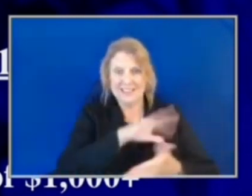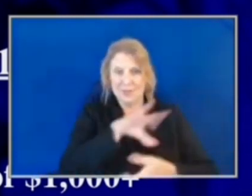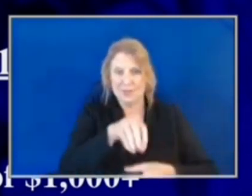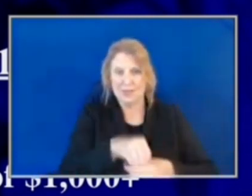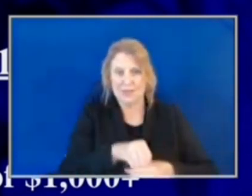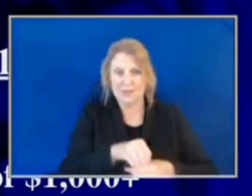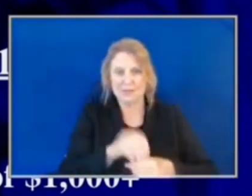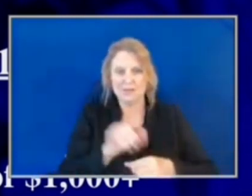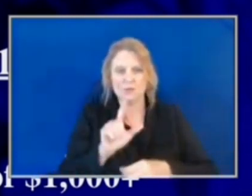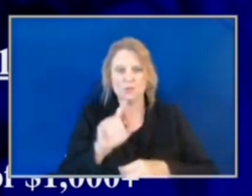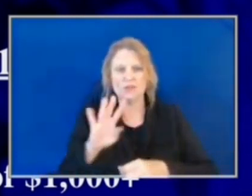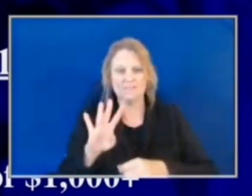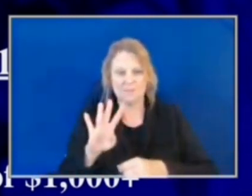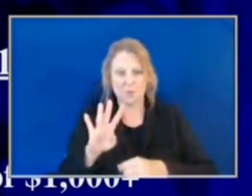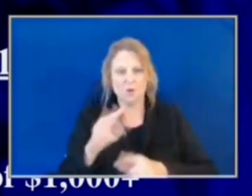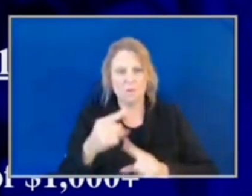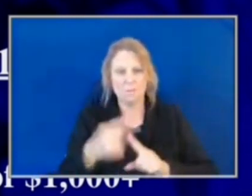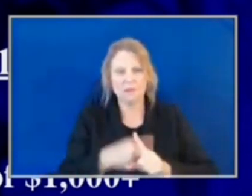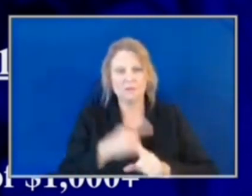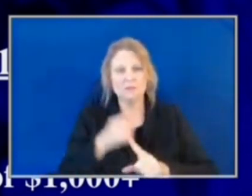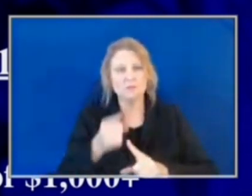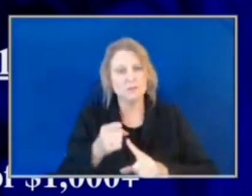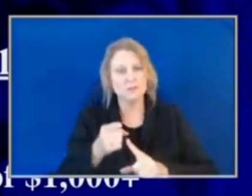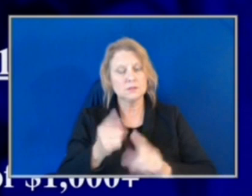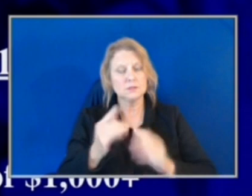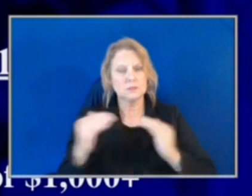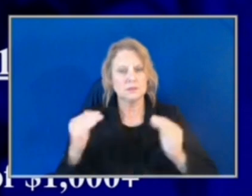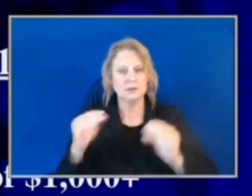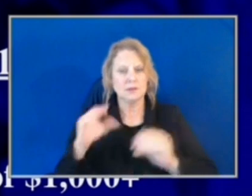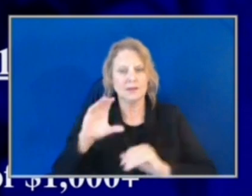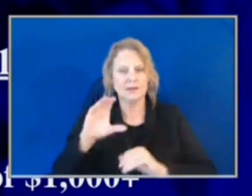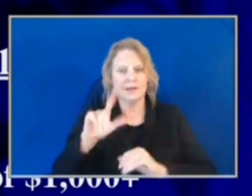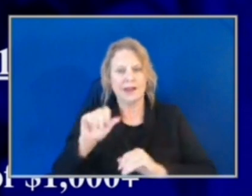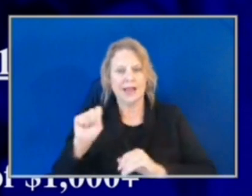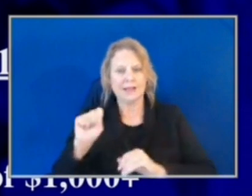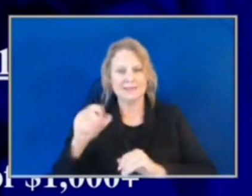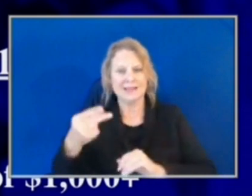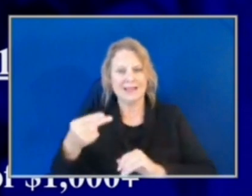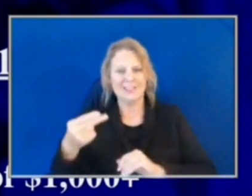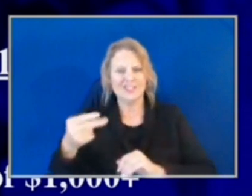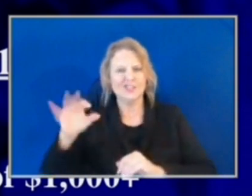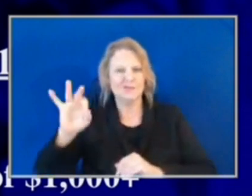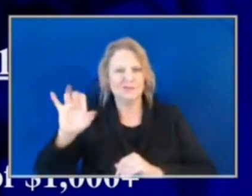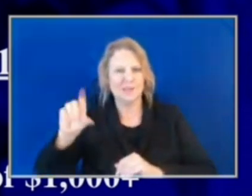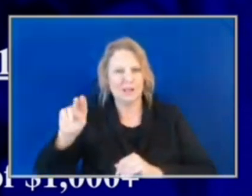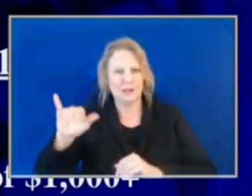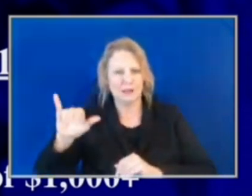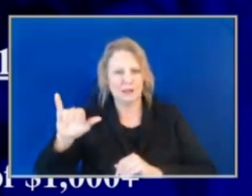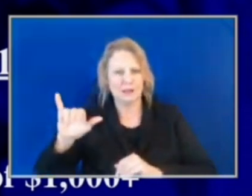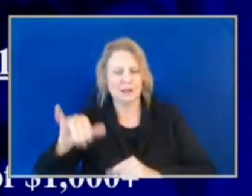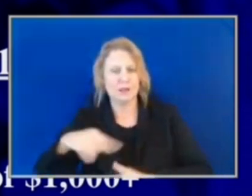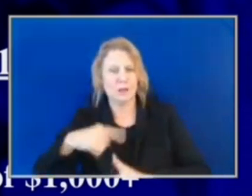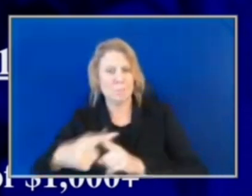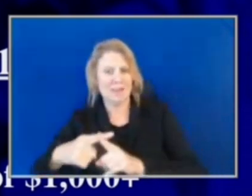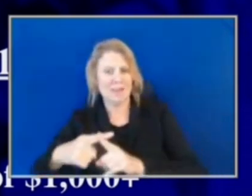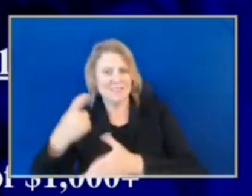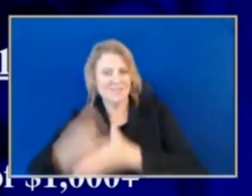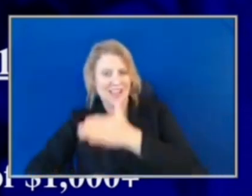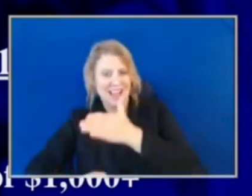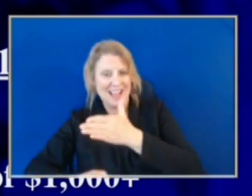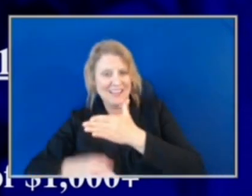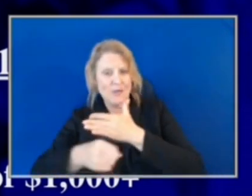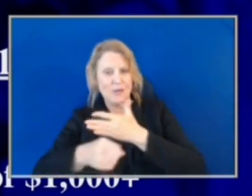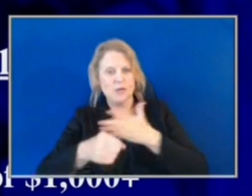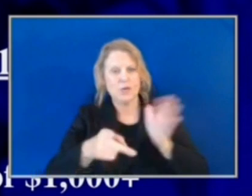H felony, and the minimum fine goes up to a value that is twice the value of the vehicle used